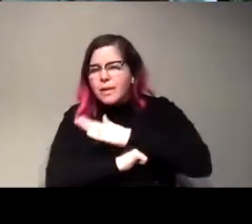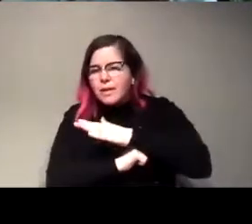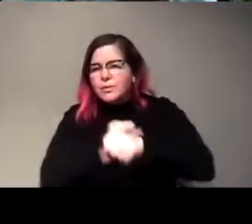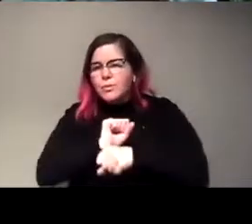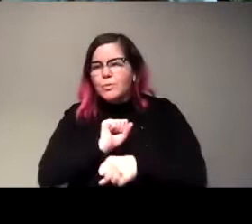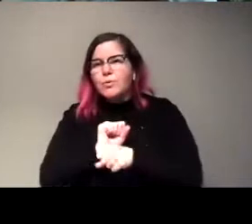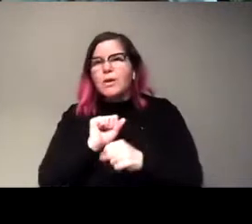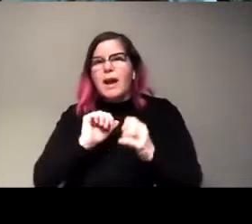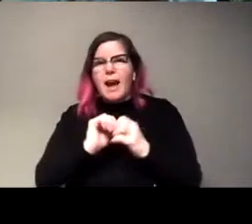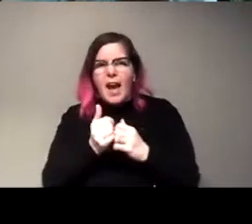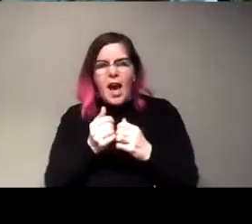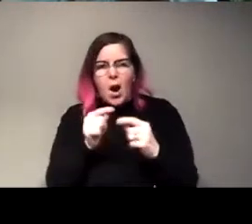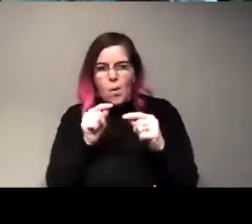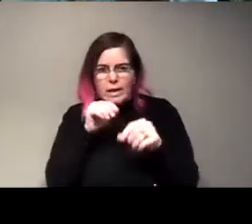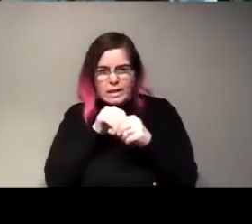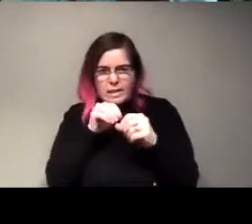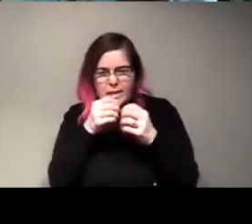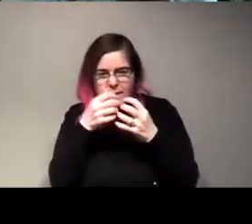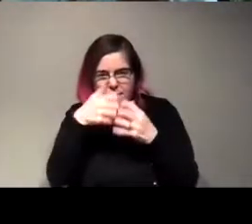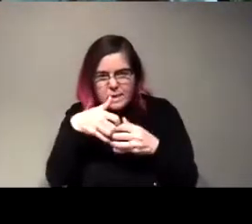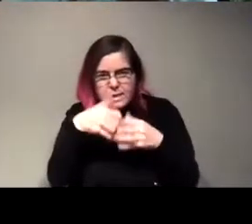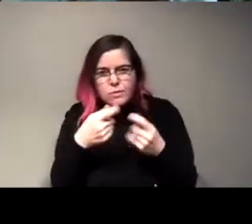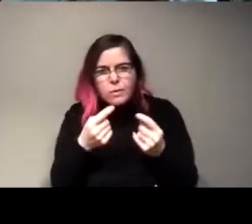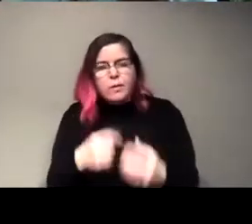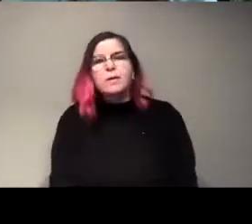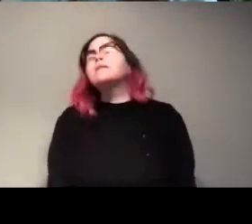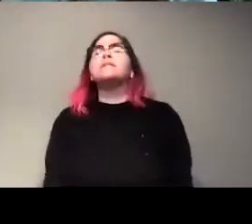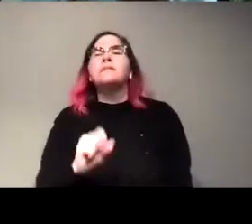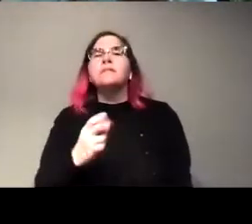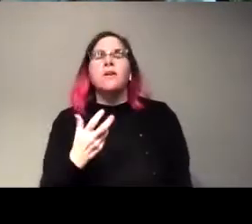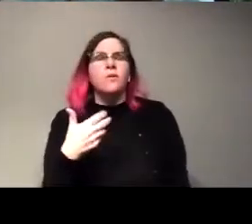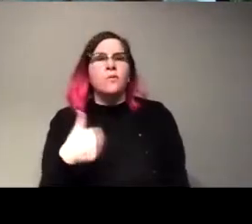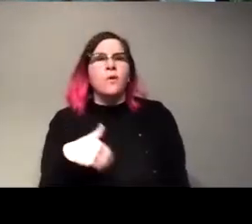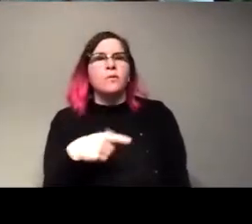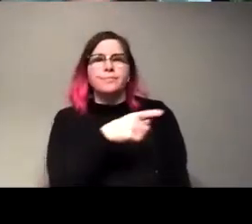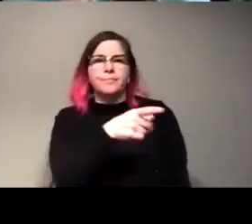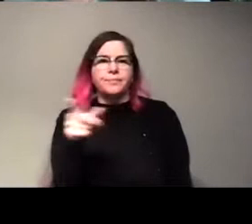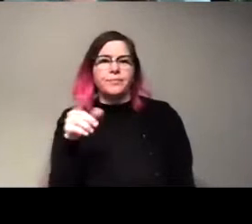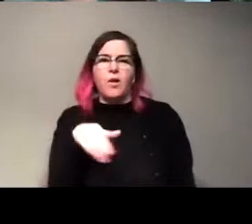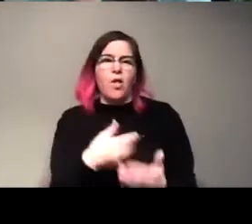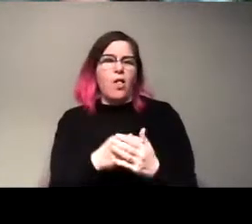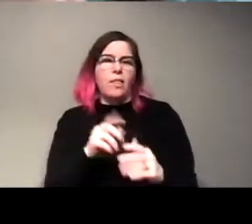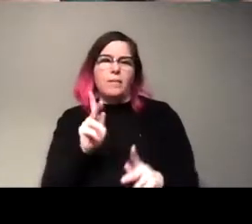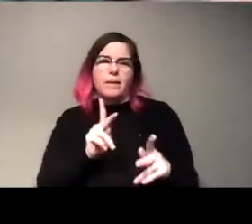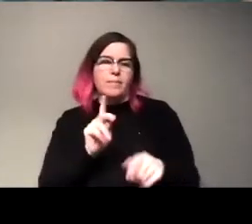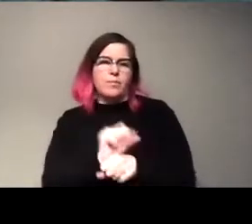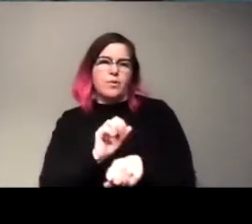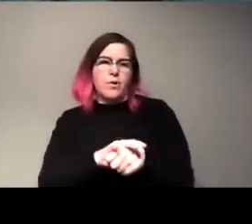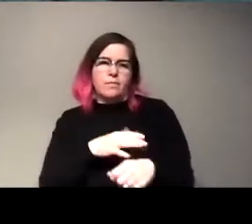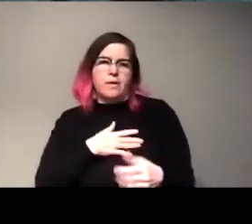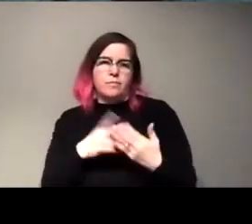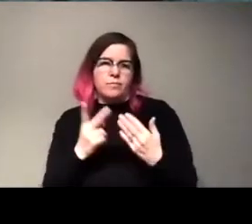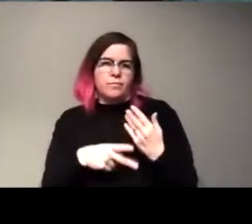how are the little gears turning in this thing? Well, and so these are, uh, all the kind of people working on this project.